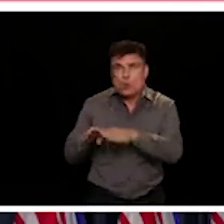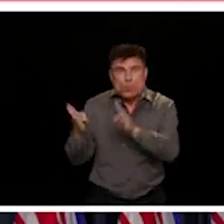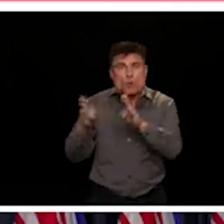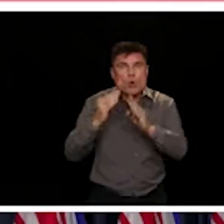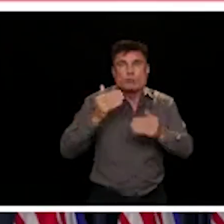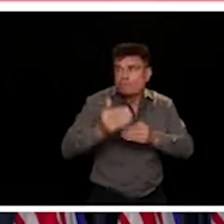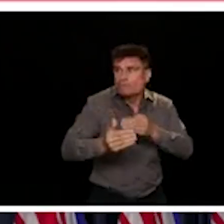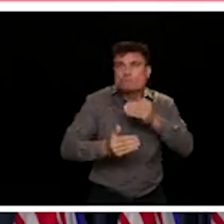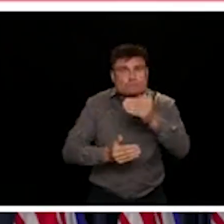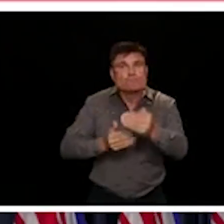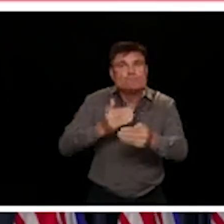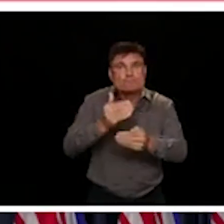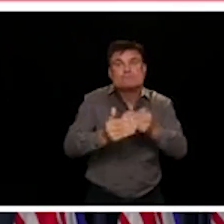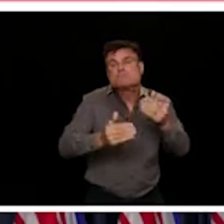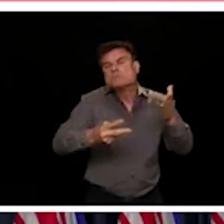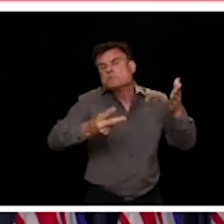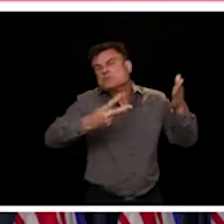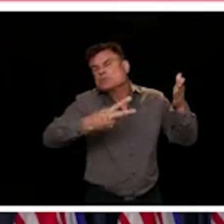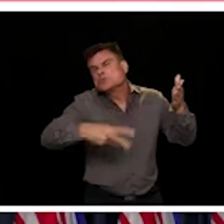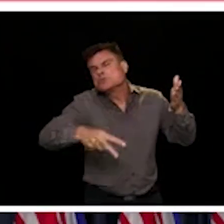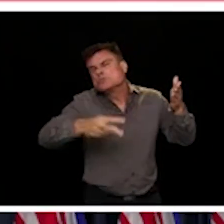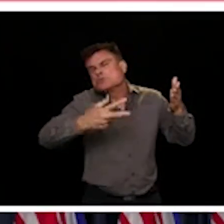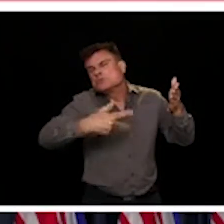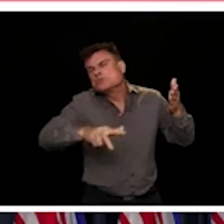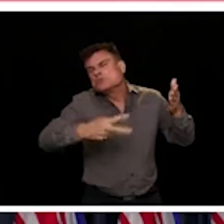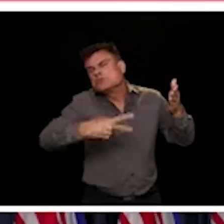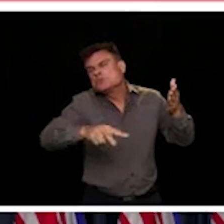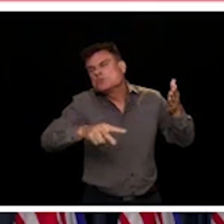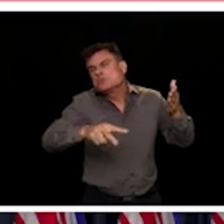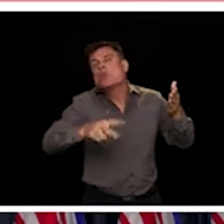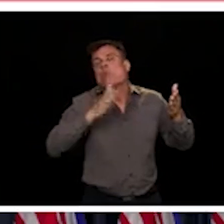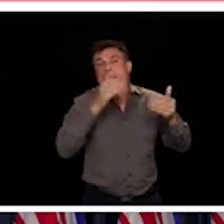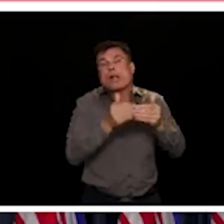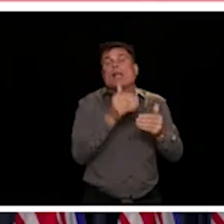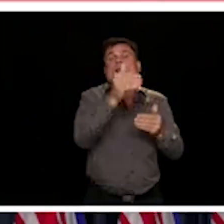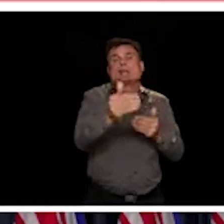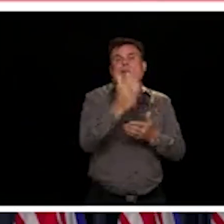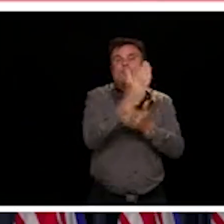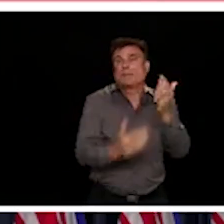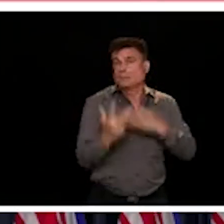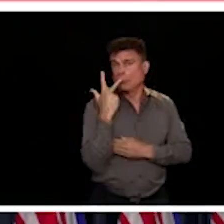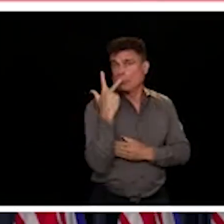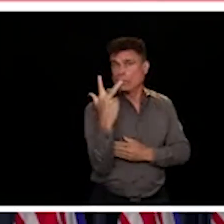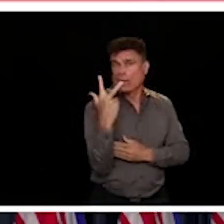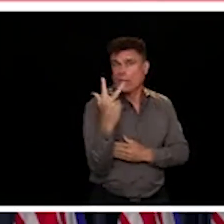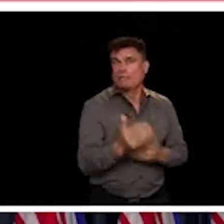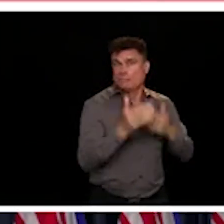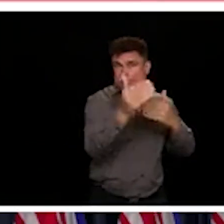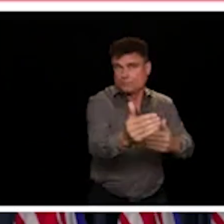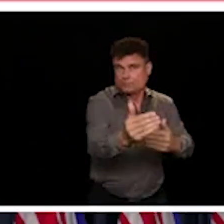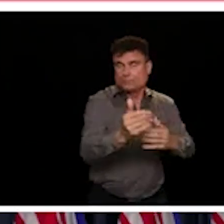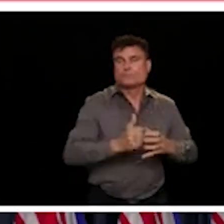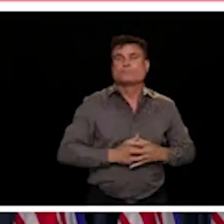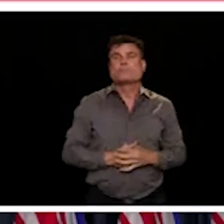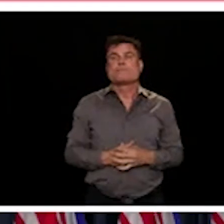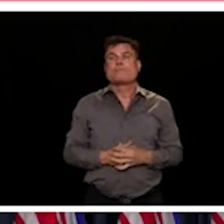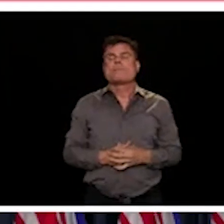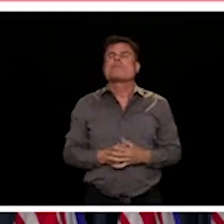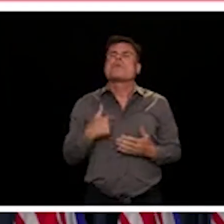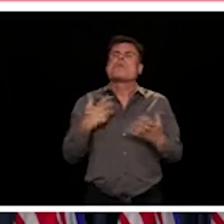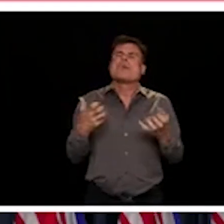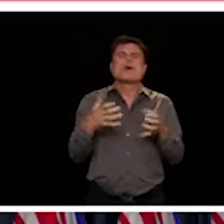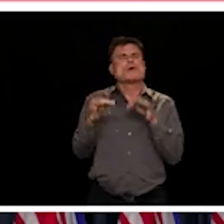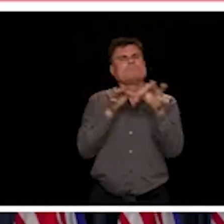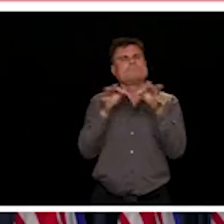So to start off with, I want to update us on the epidemiology. So how and where people have been affected in British Columbia.